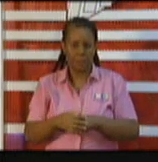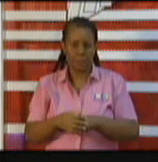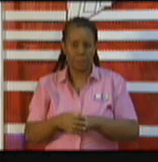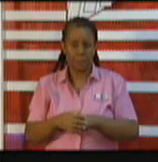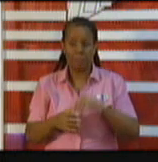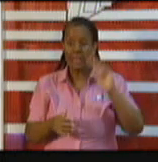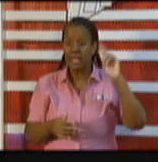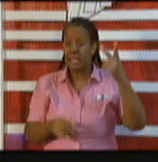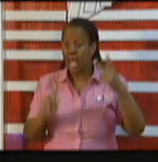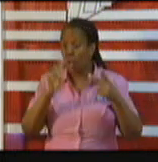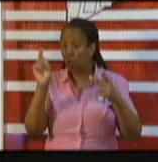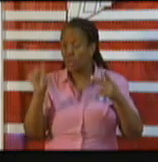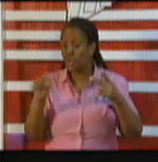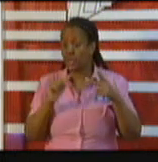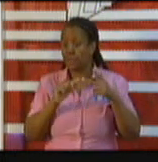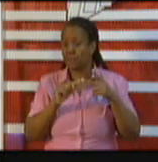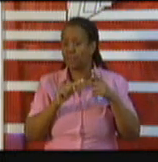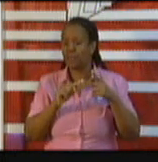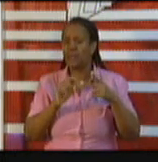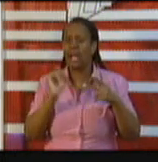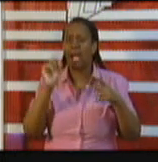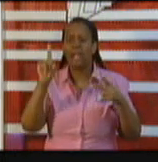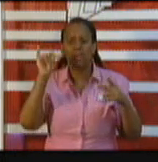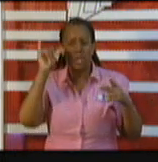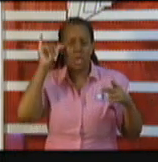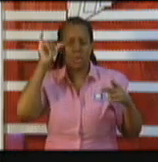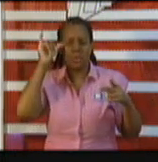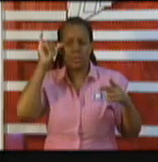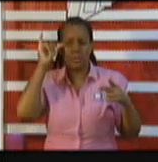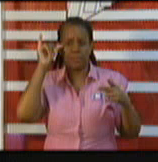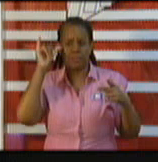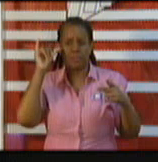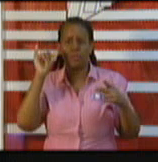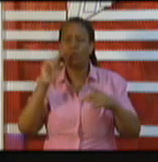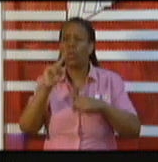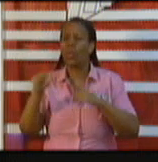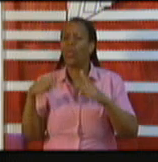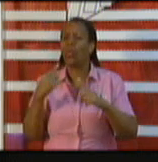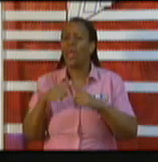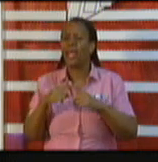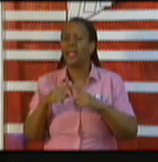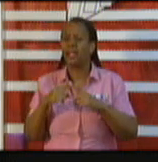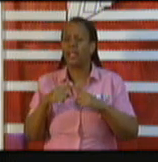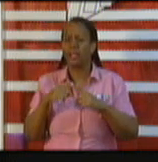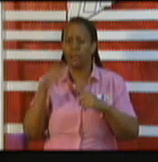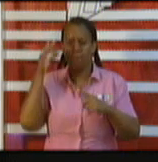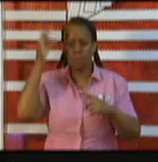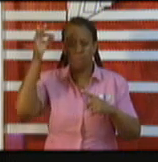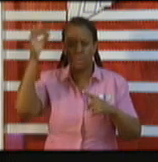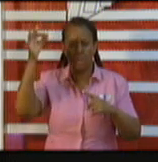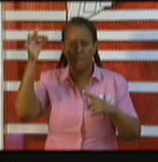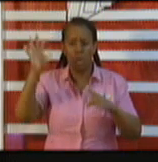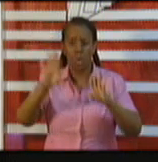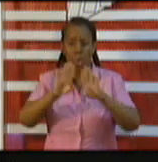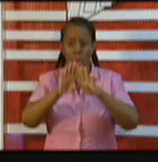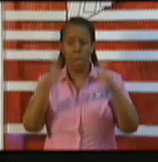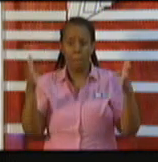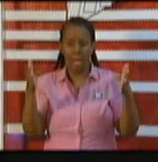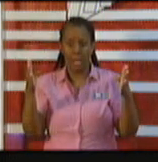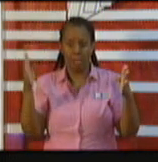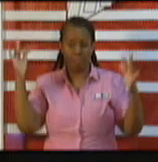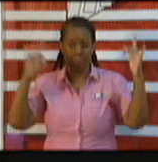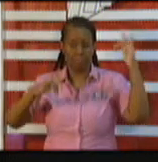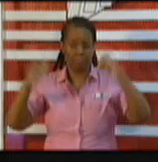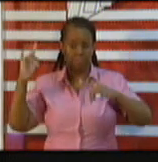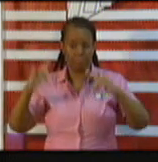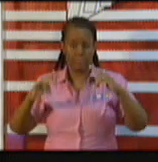and it's respected the reopening of the borders. When the borders eventually reopen whenever that is do you know if